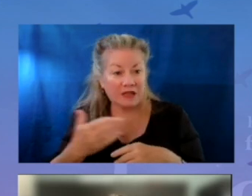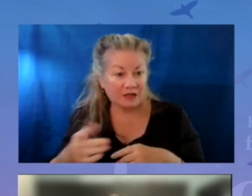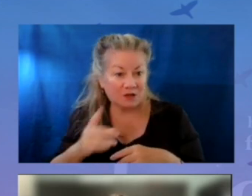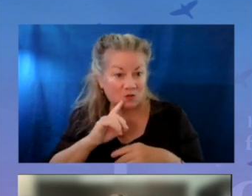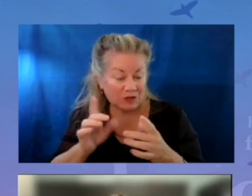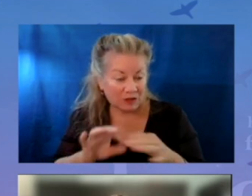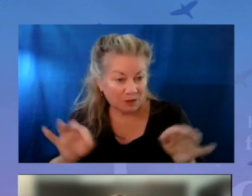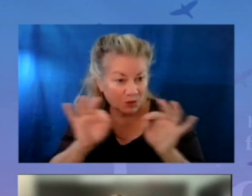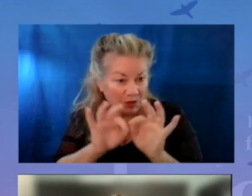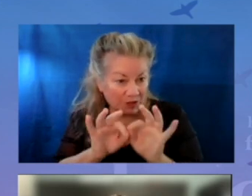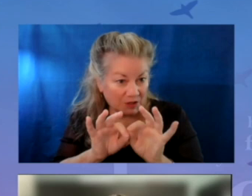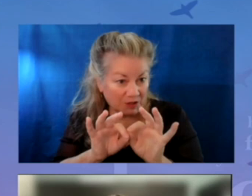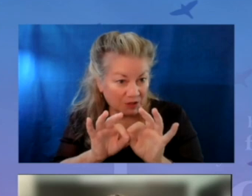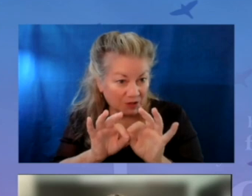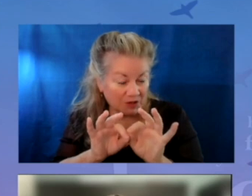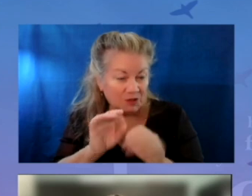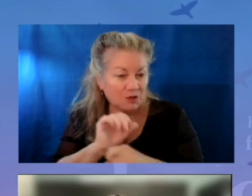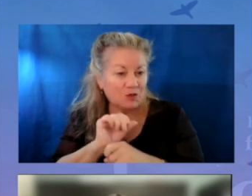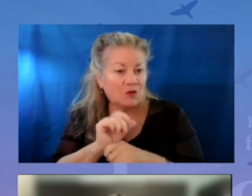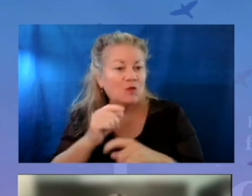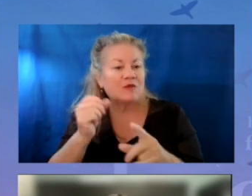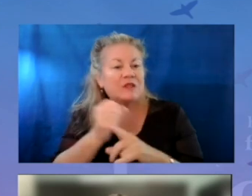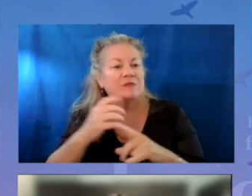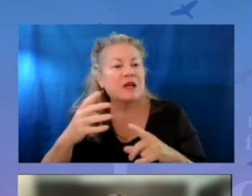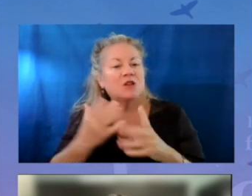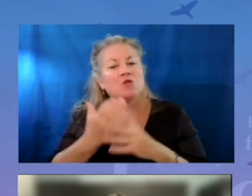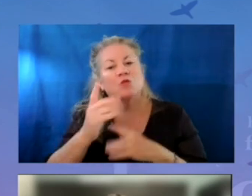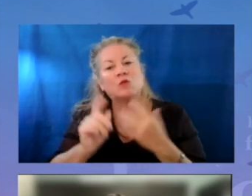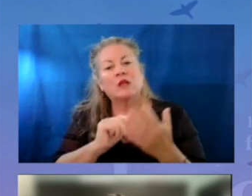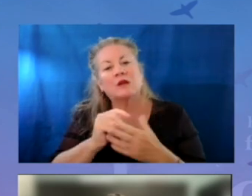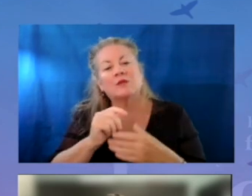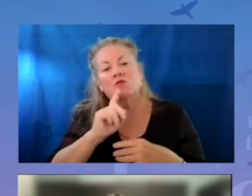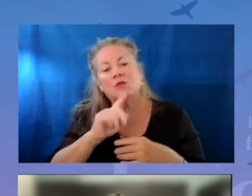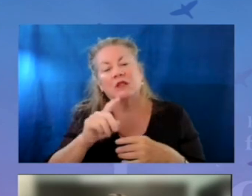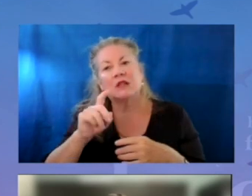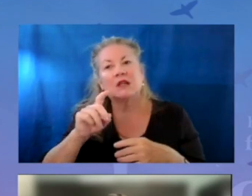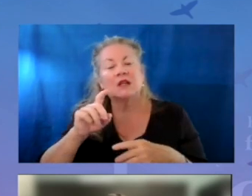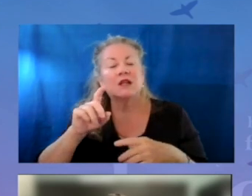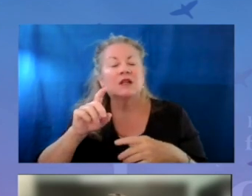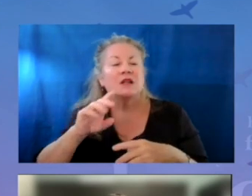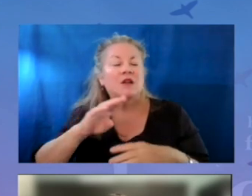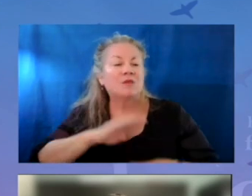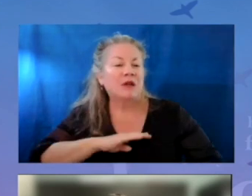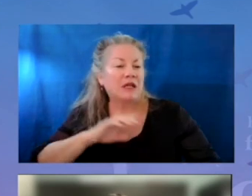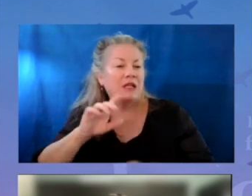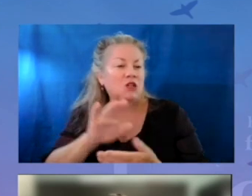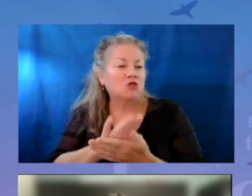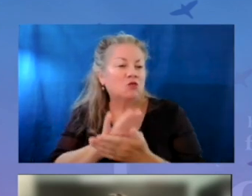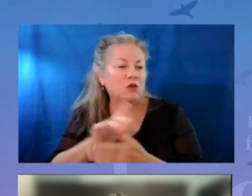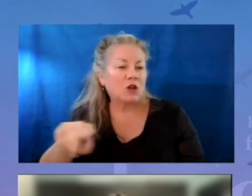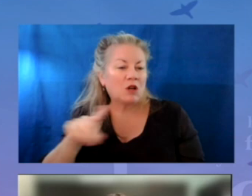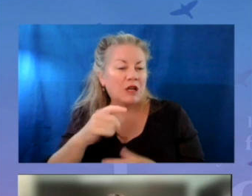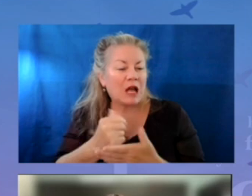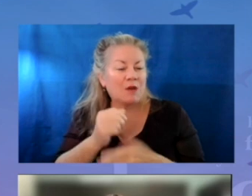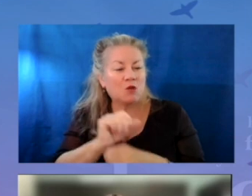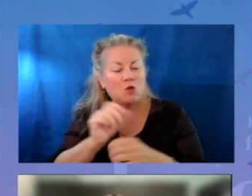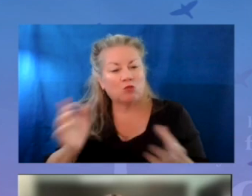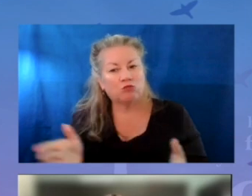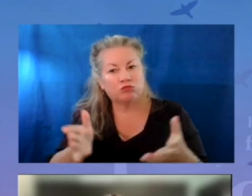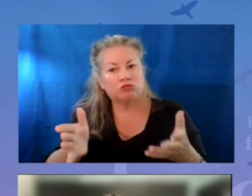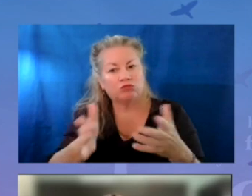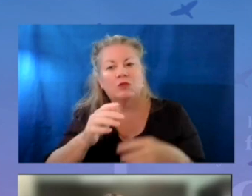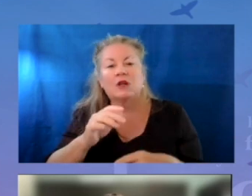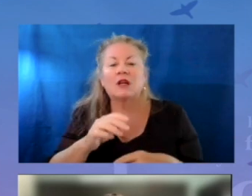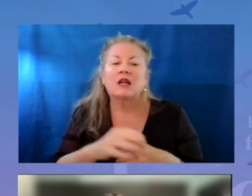the things that was really important in the work and that we've expanded over time is really meeting schools where they are helped to move the work forward. We've